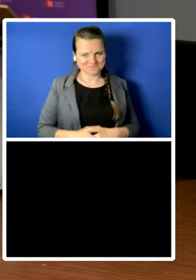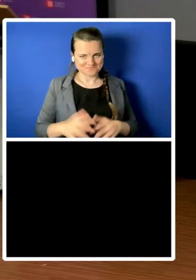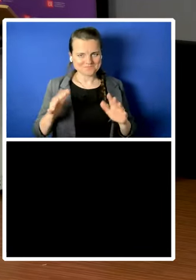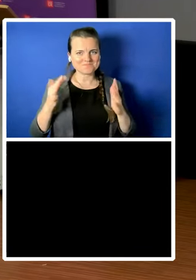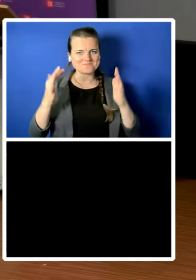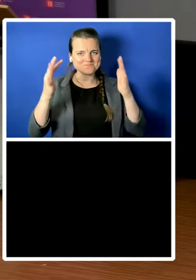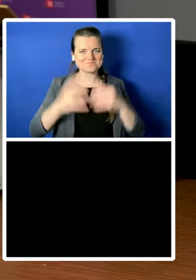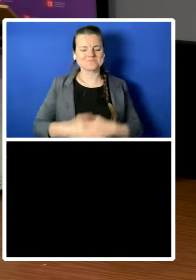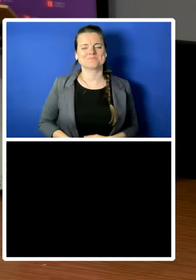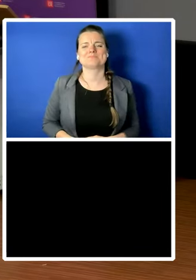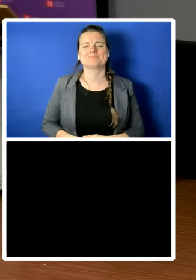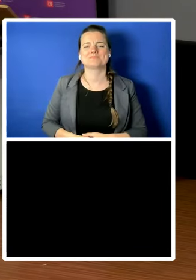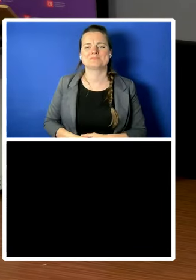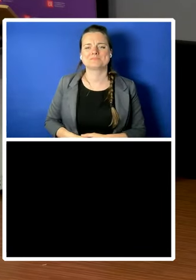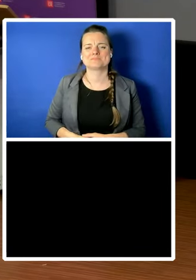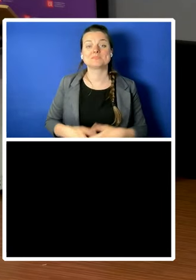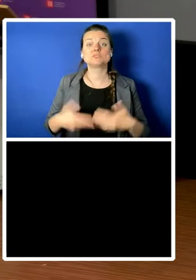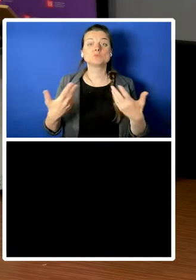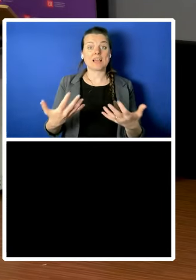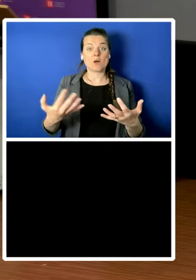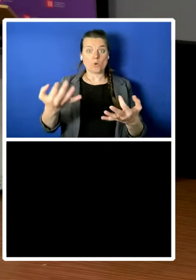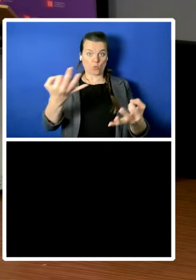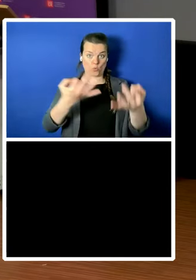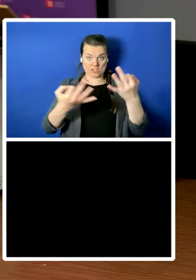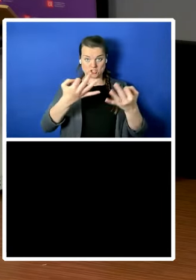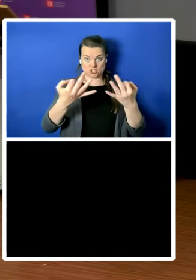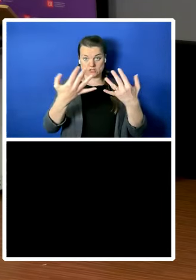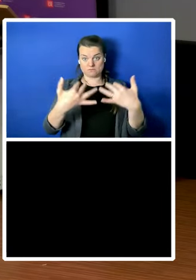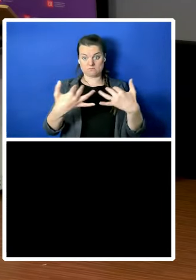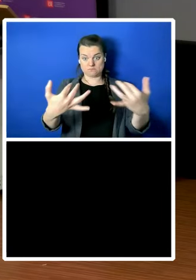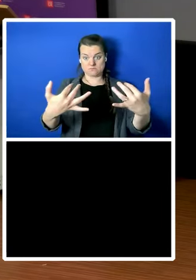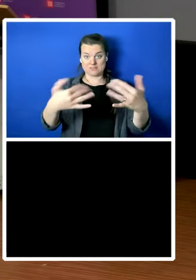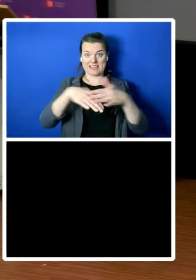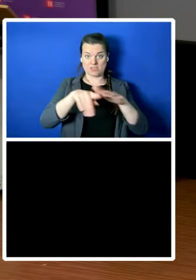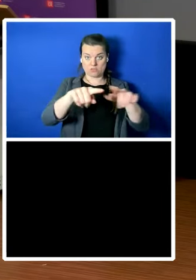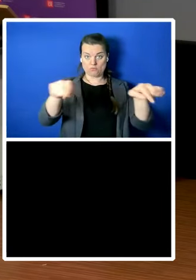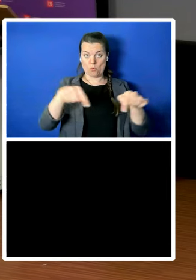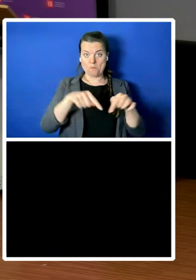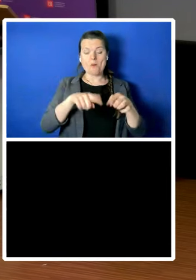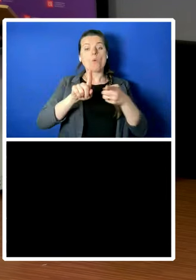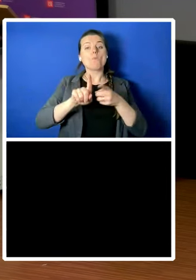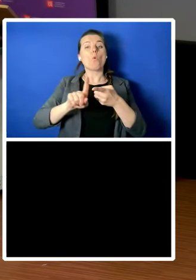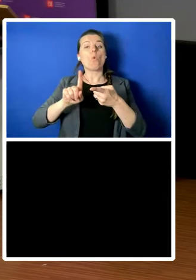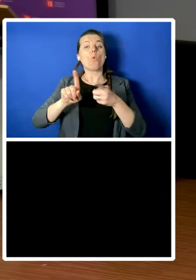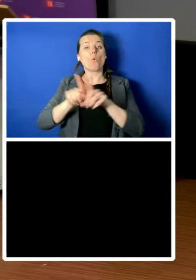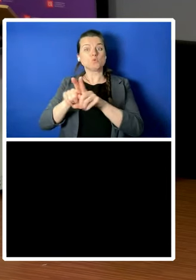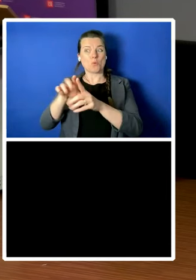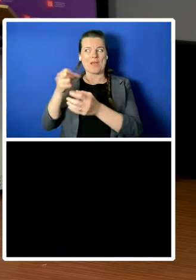i'll take questions from the floor and also we have online questions gathering too